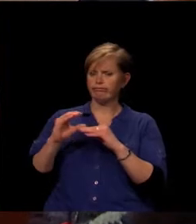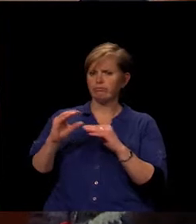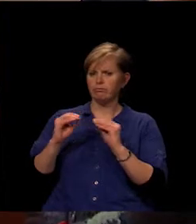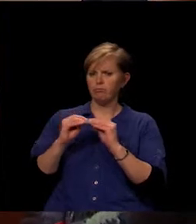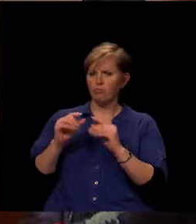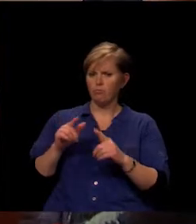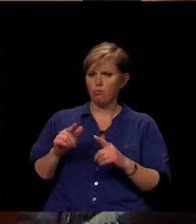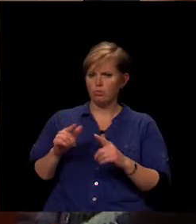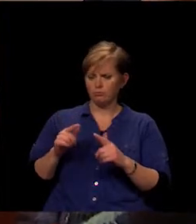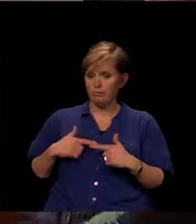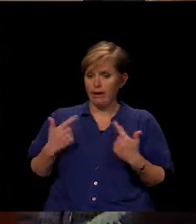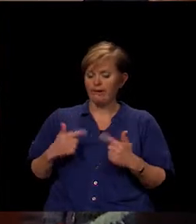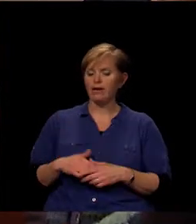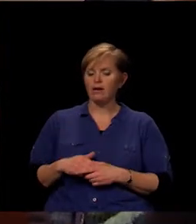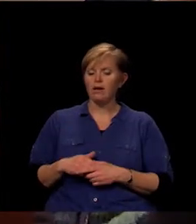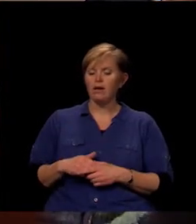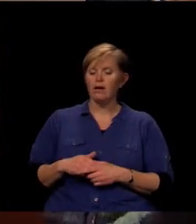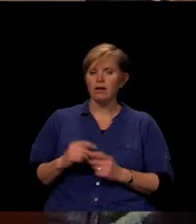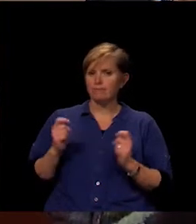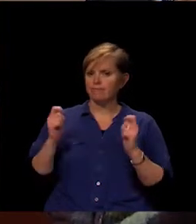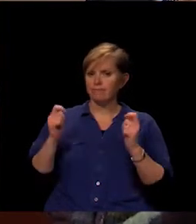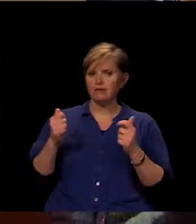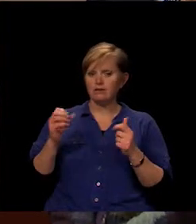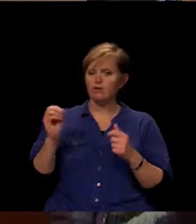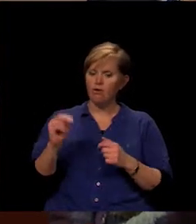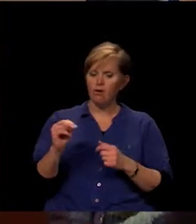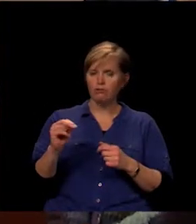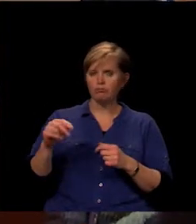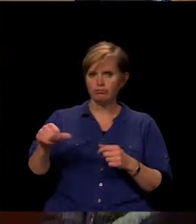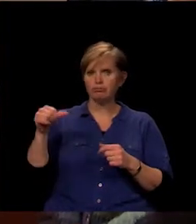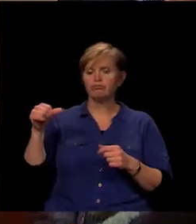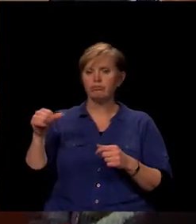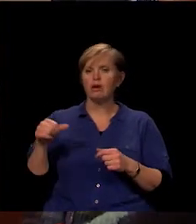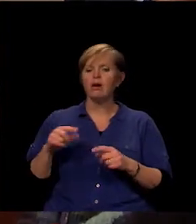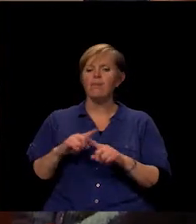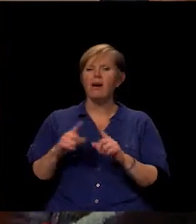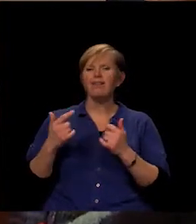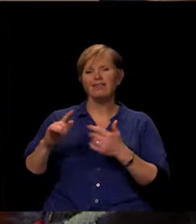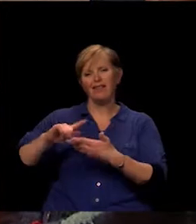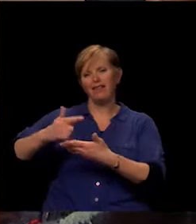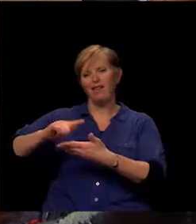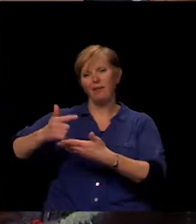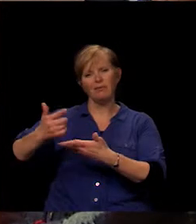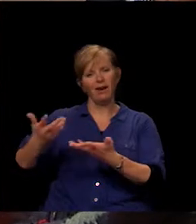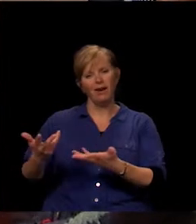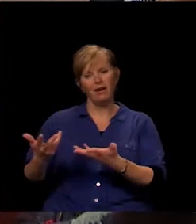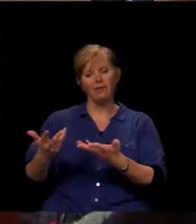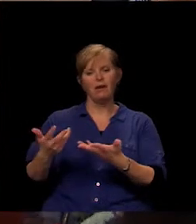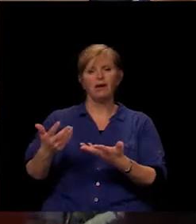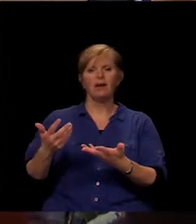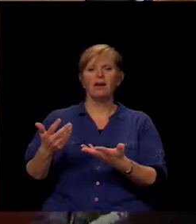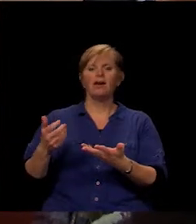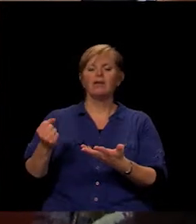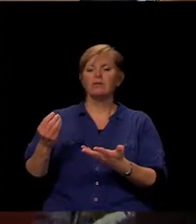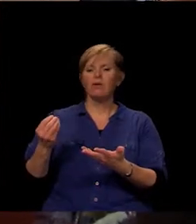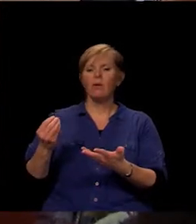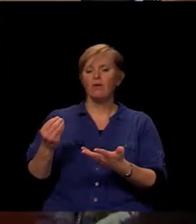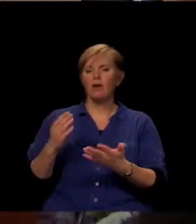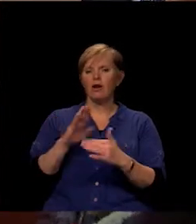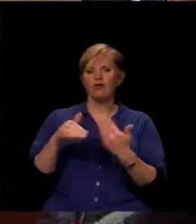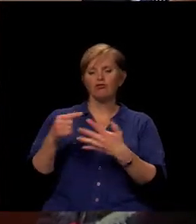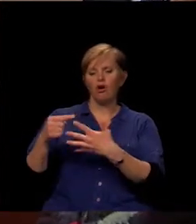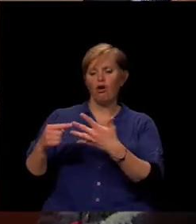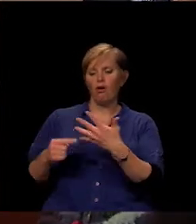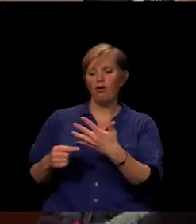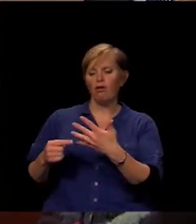almost an instant-on, really, for that laptop, but it's still a laptop. And so it's the features and functionalities that